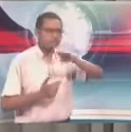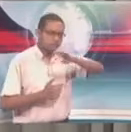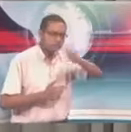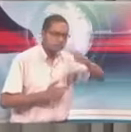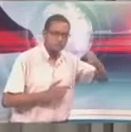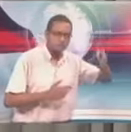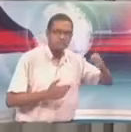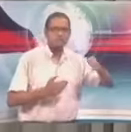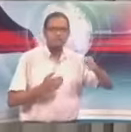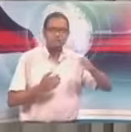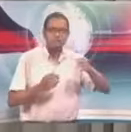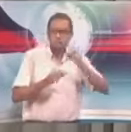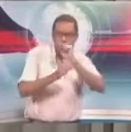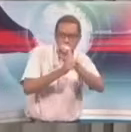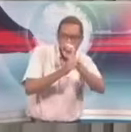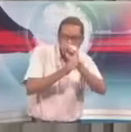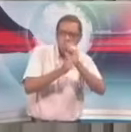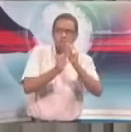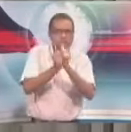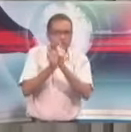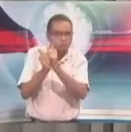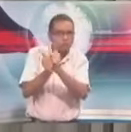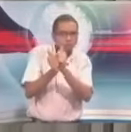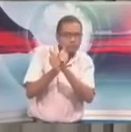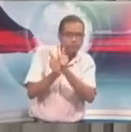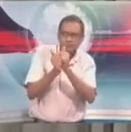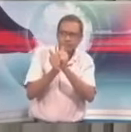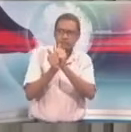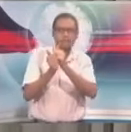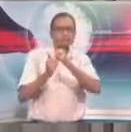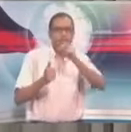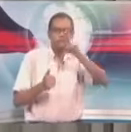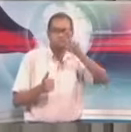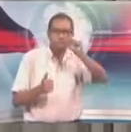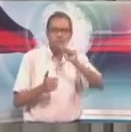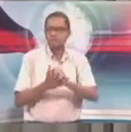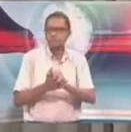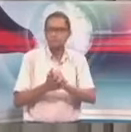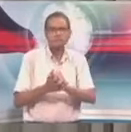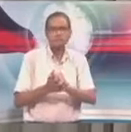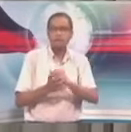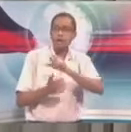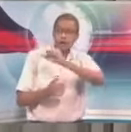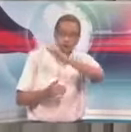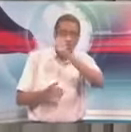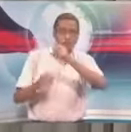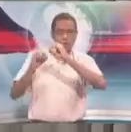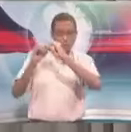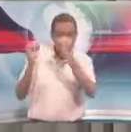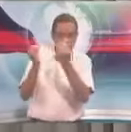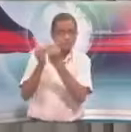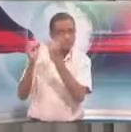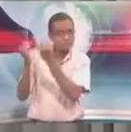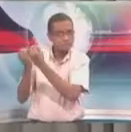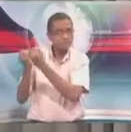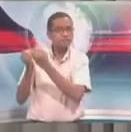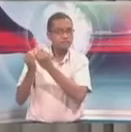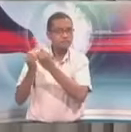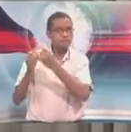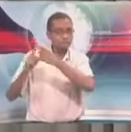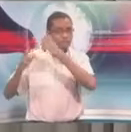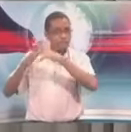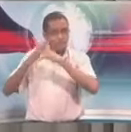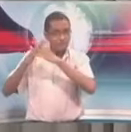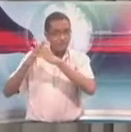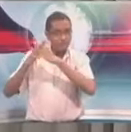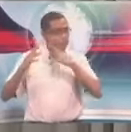States Army. We continue to work very carefully with other agencies who form part of law enforcement and intelligence in the United